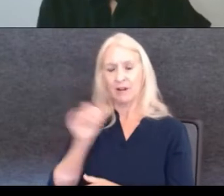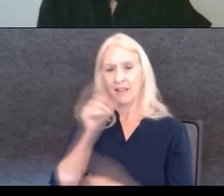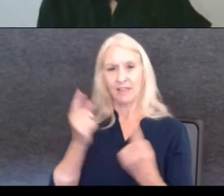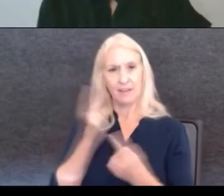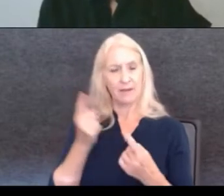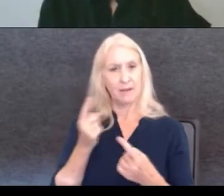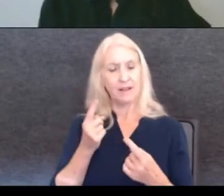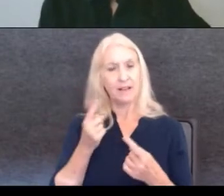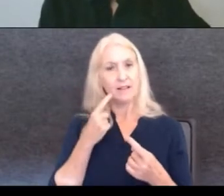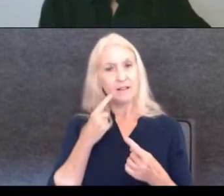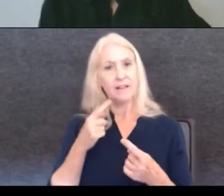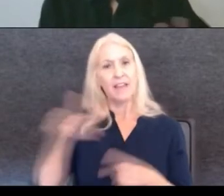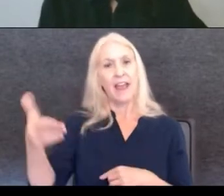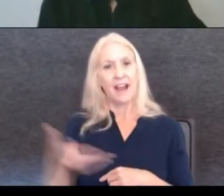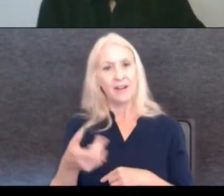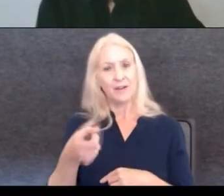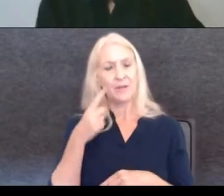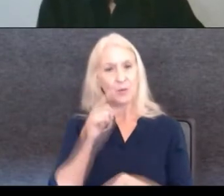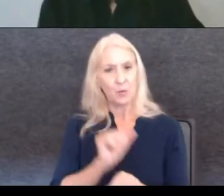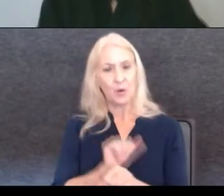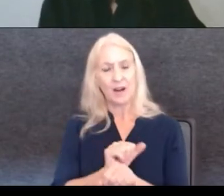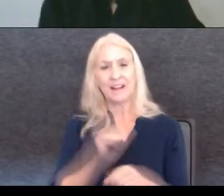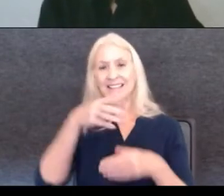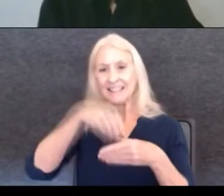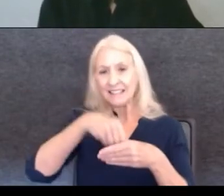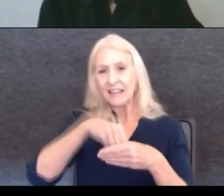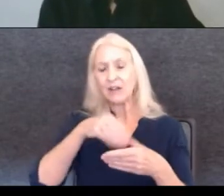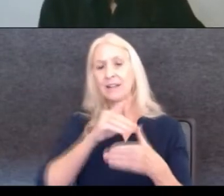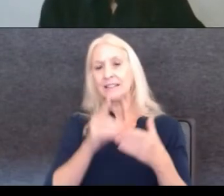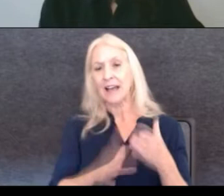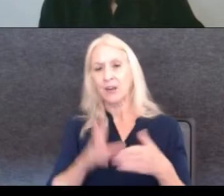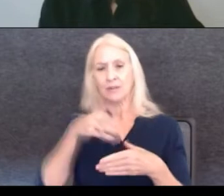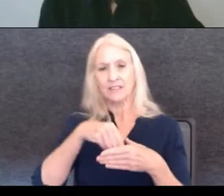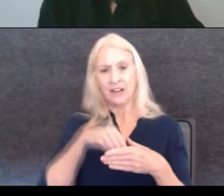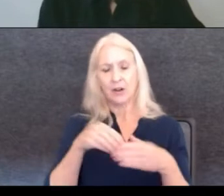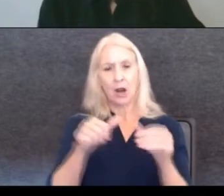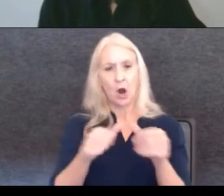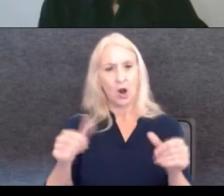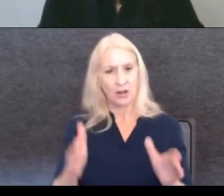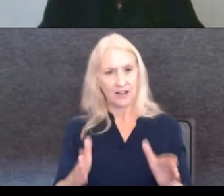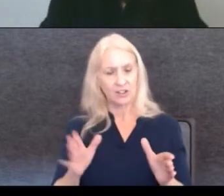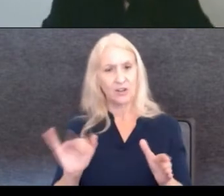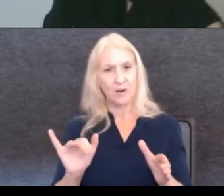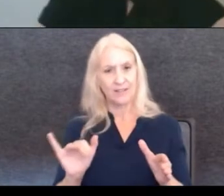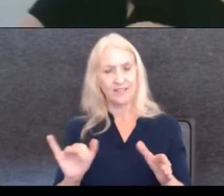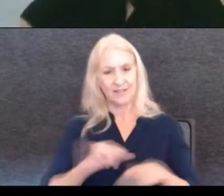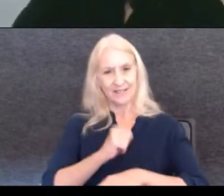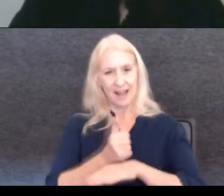getting a lot of work as an interior designer or interior architecture, maybe too, because you do create architecture in those spaces,